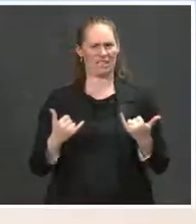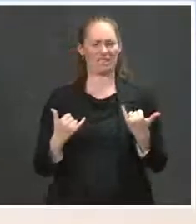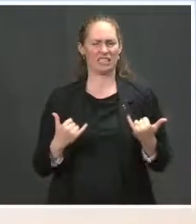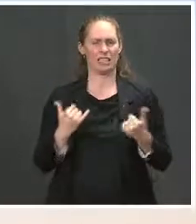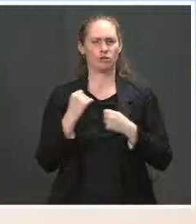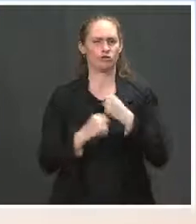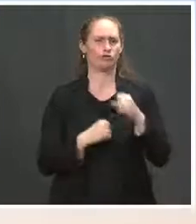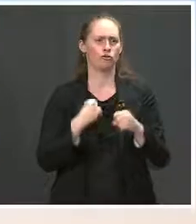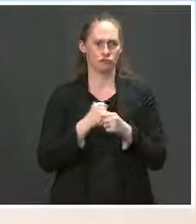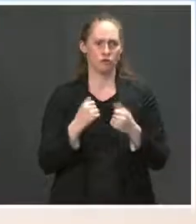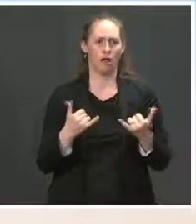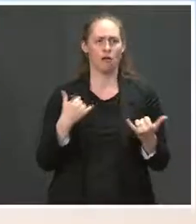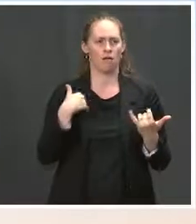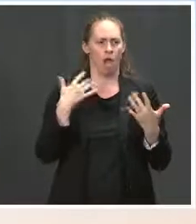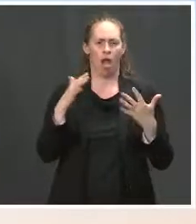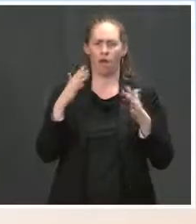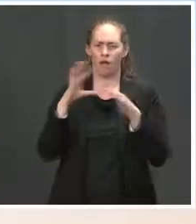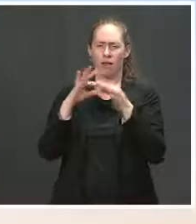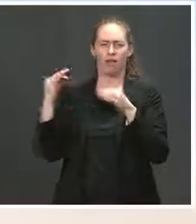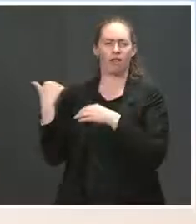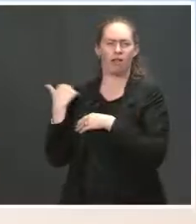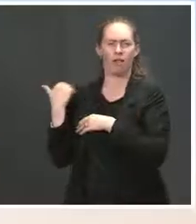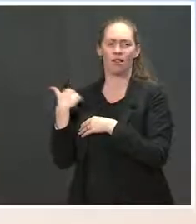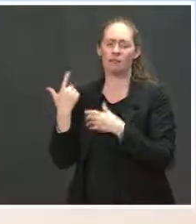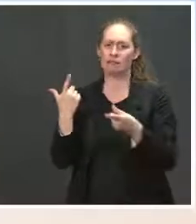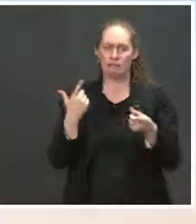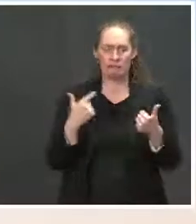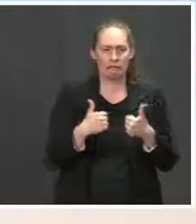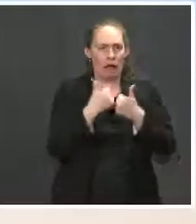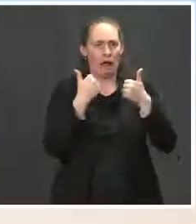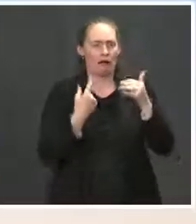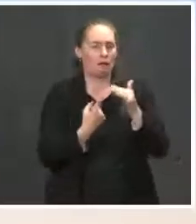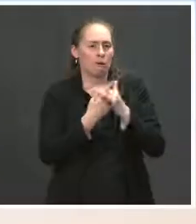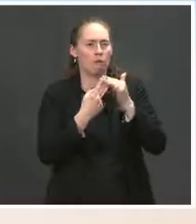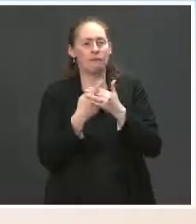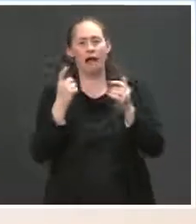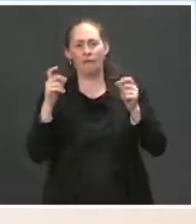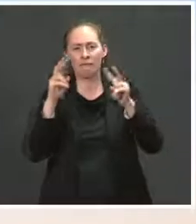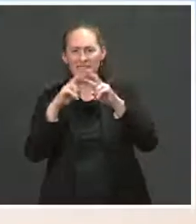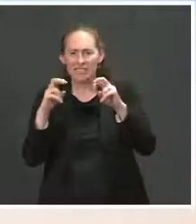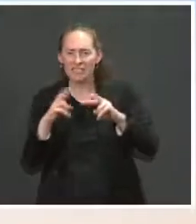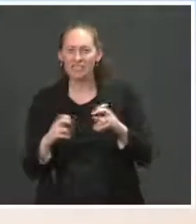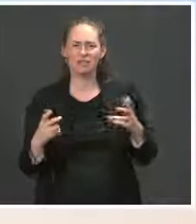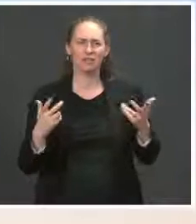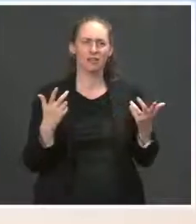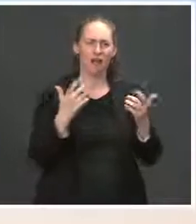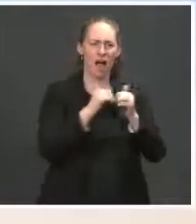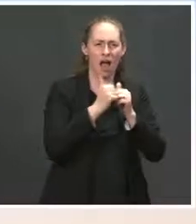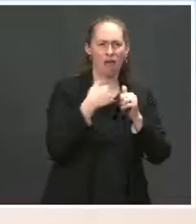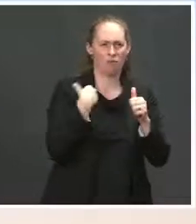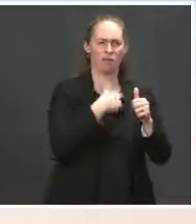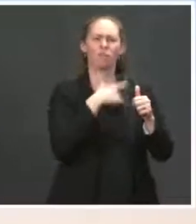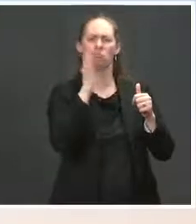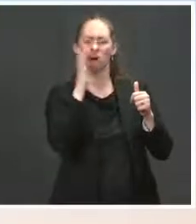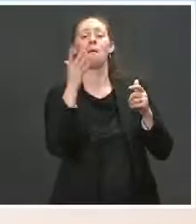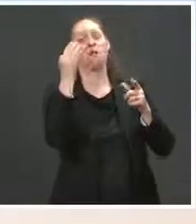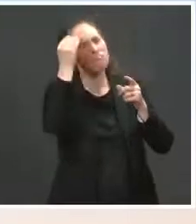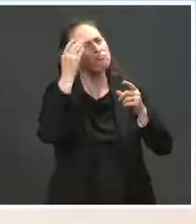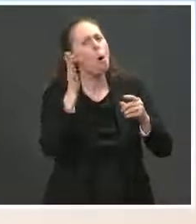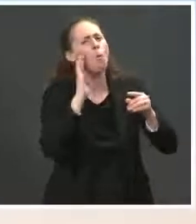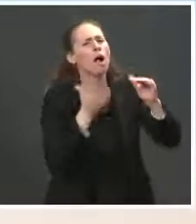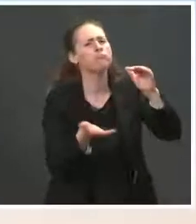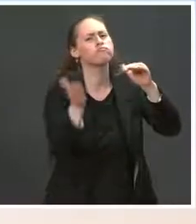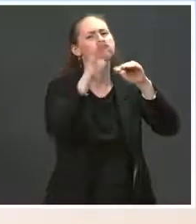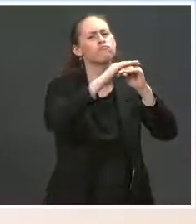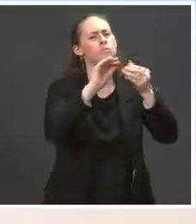we've been dealing with a few challenges. But we're assessing that. We will have an increased number very soon. But as you know,